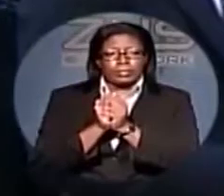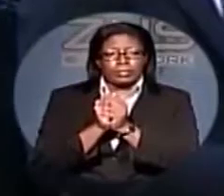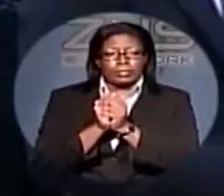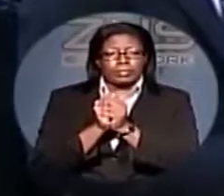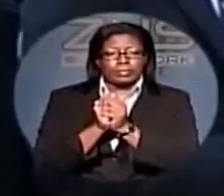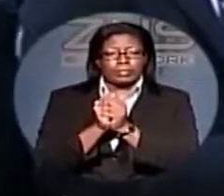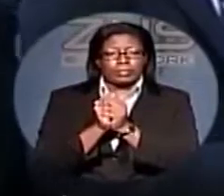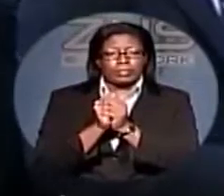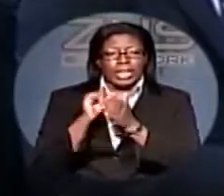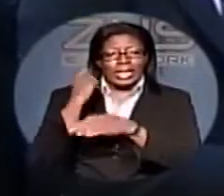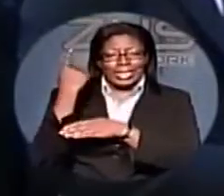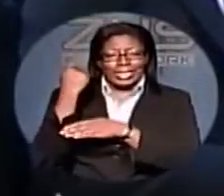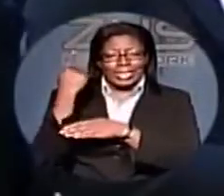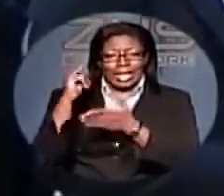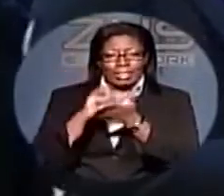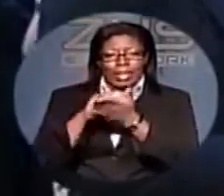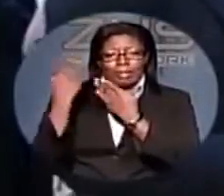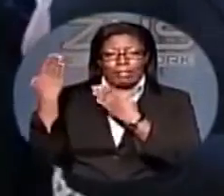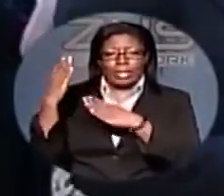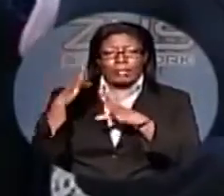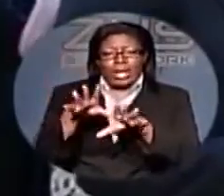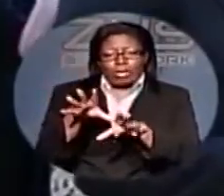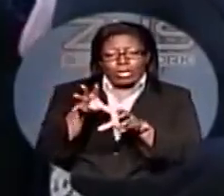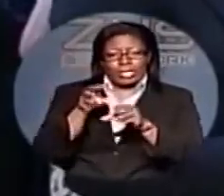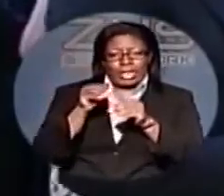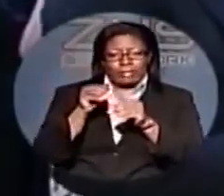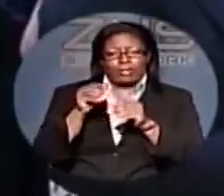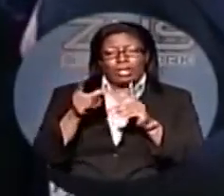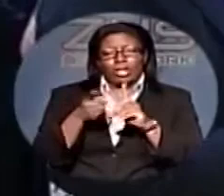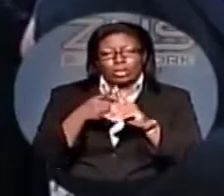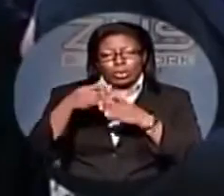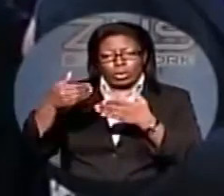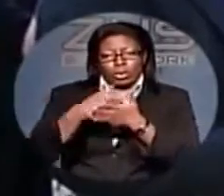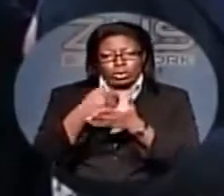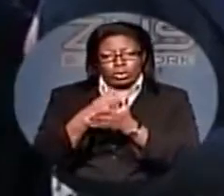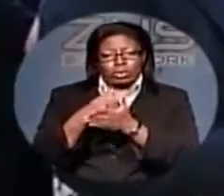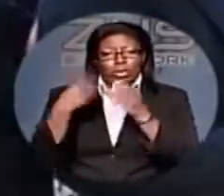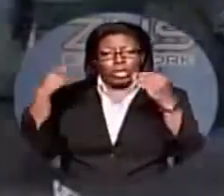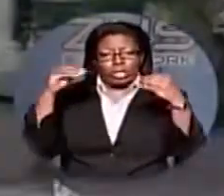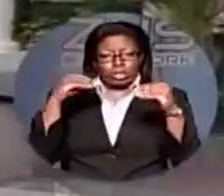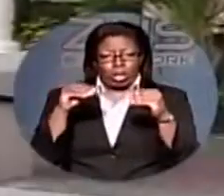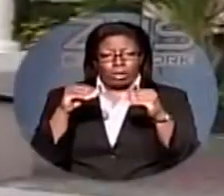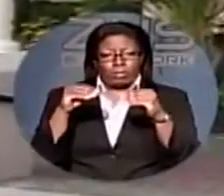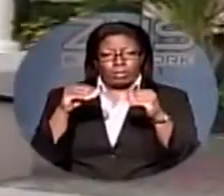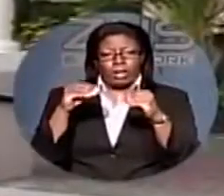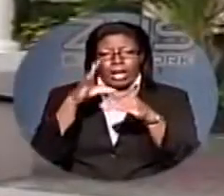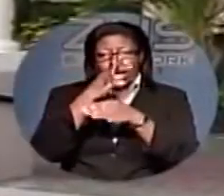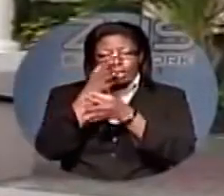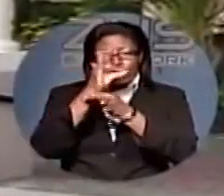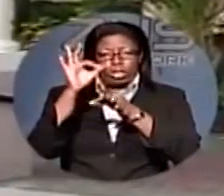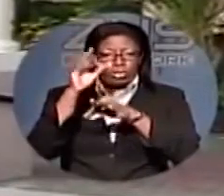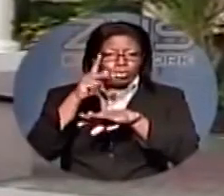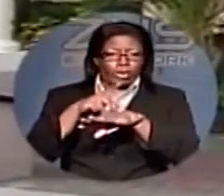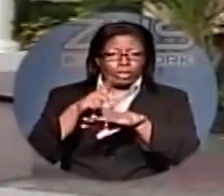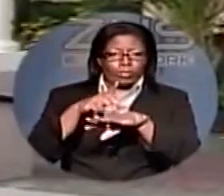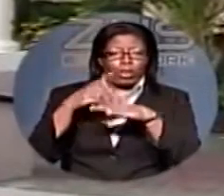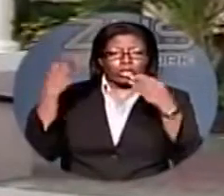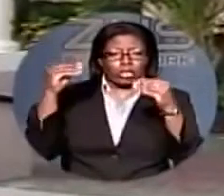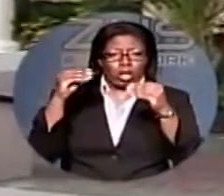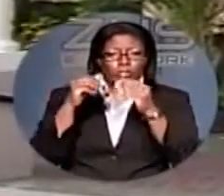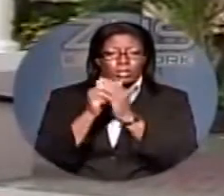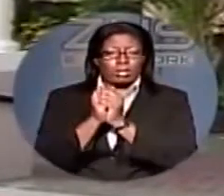coming. And I understand that the Bahamians are quite receptive to the new retail store at the Mall at Marathon and the retail store in Freeport. What have they been telling you?